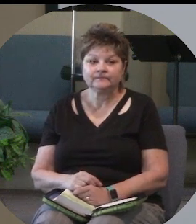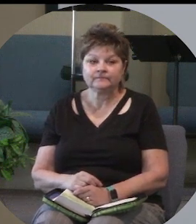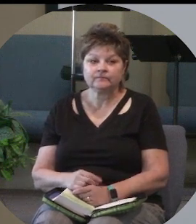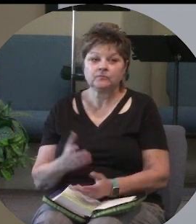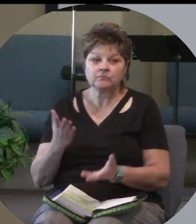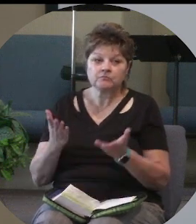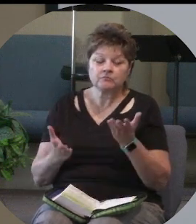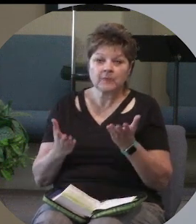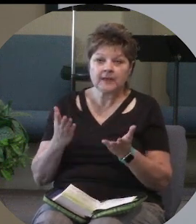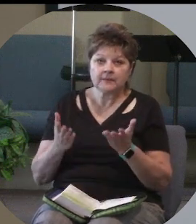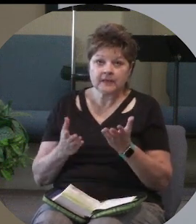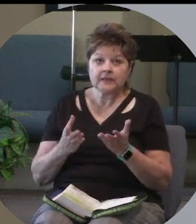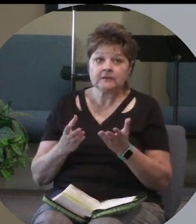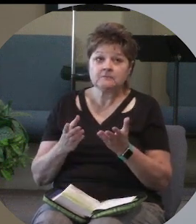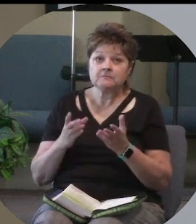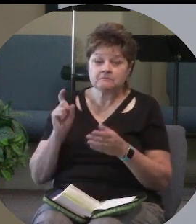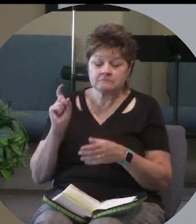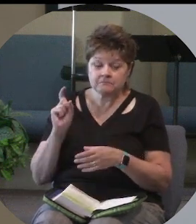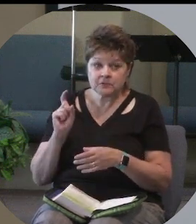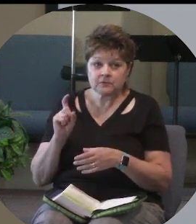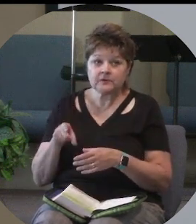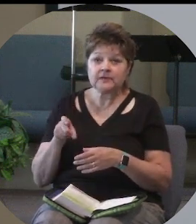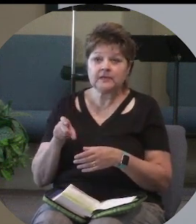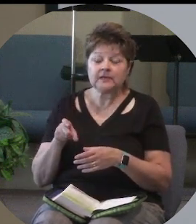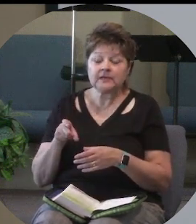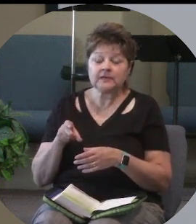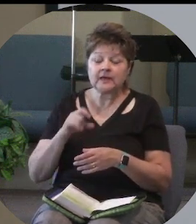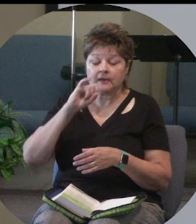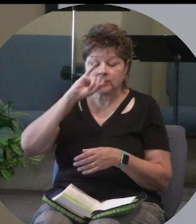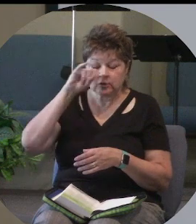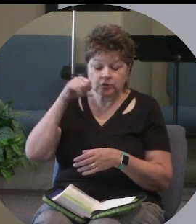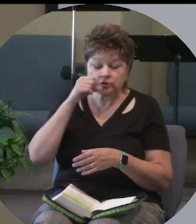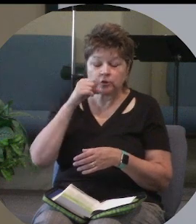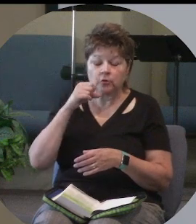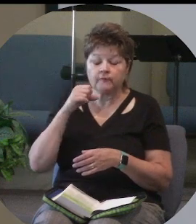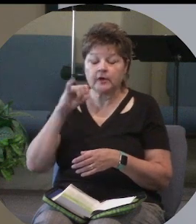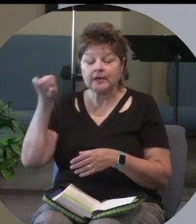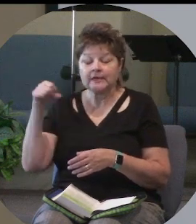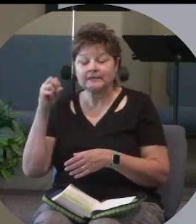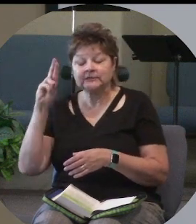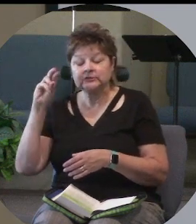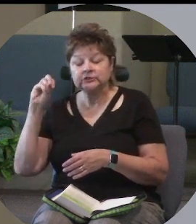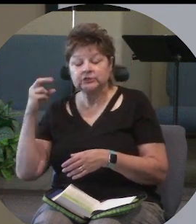Maybe you do need that Jehovah Jireh who is the provider.